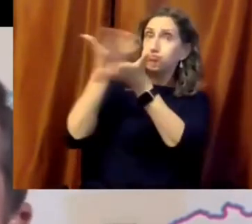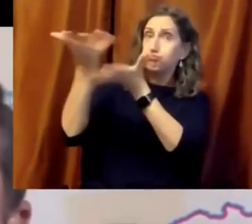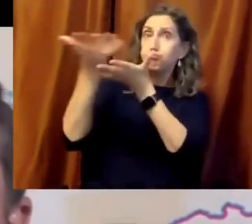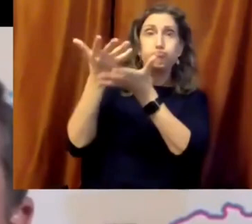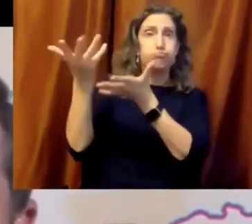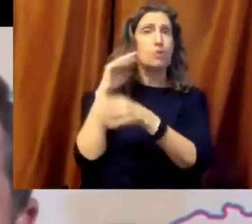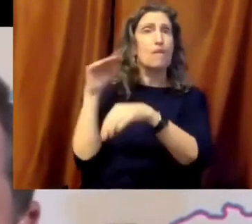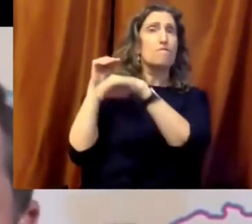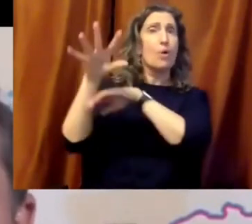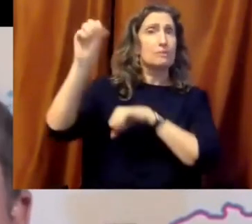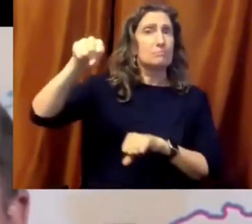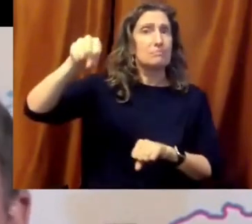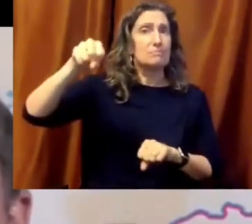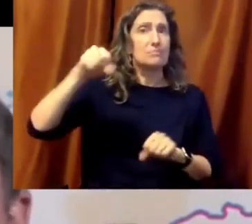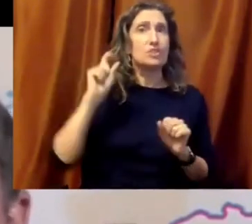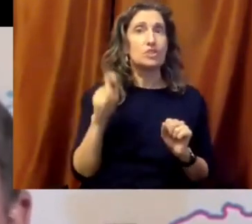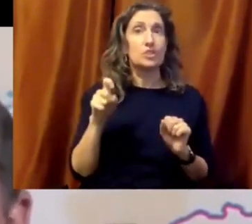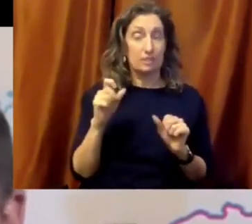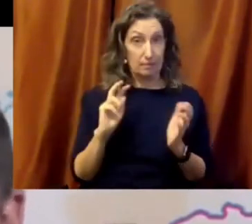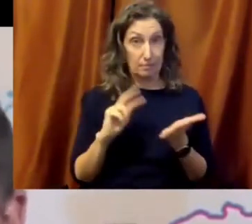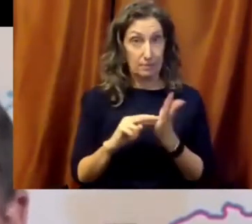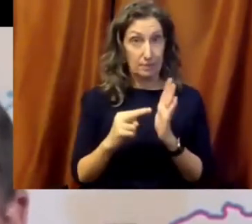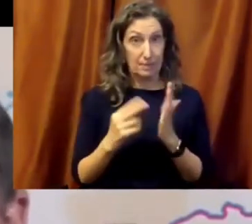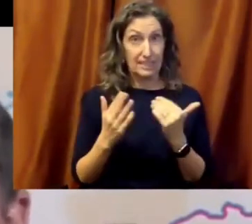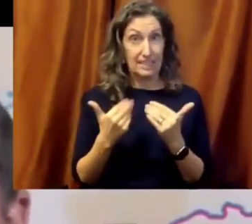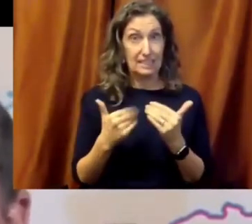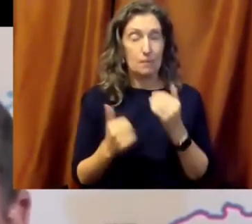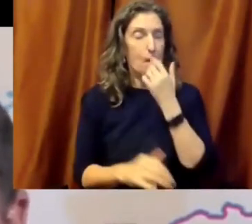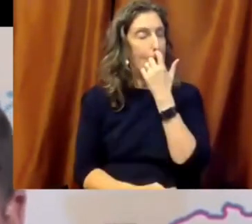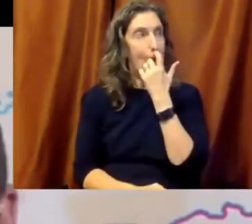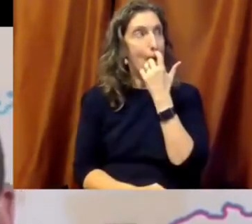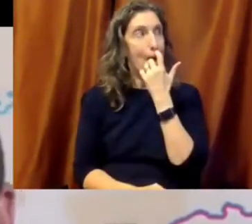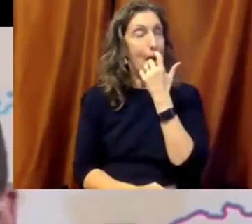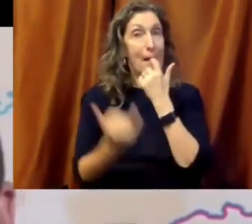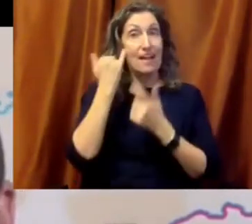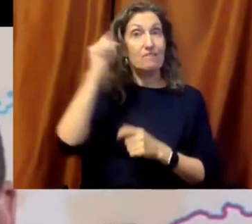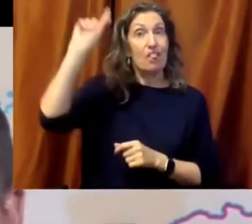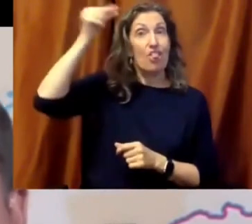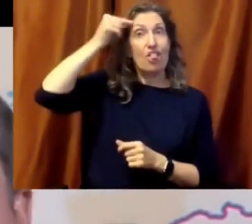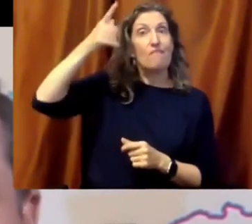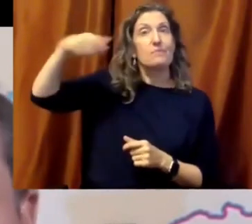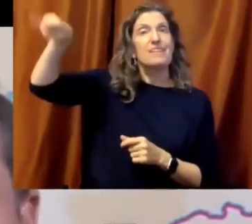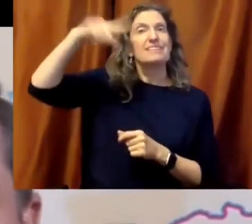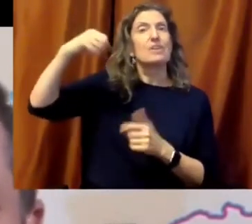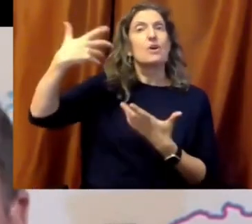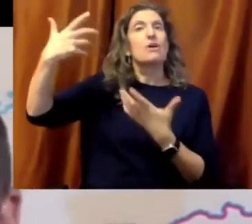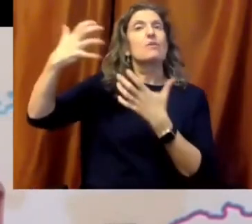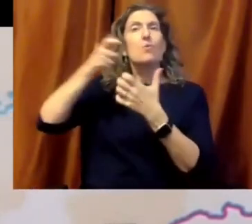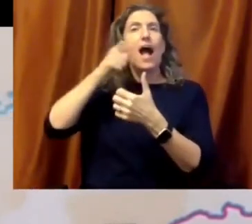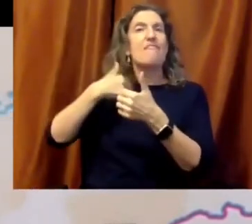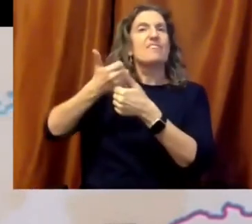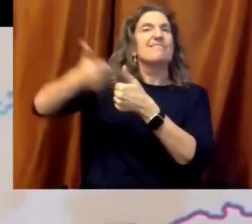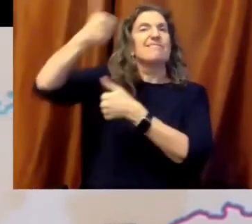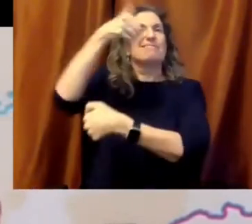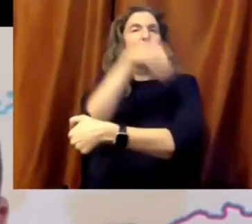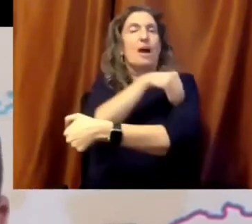delegitimize government government and the public sector, and especially the very idea of truth. We know that